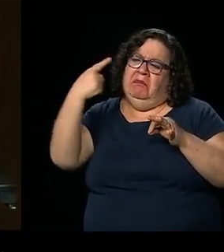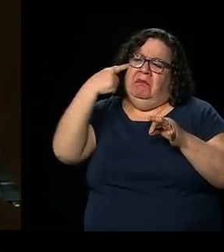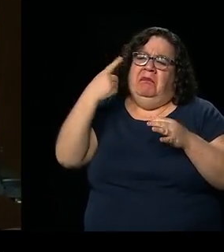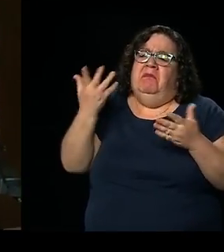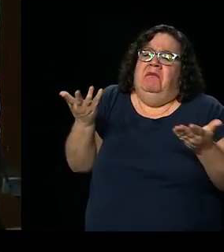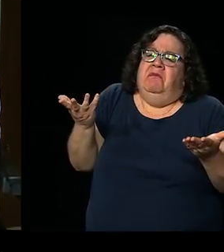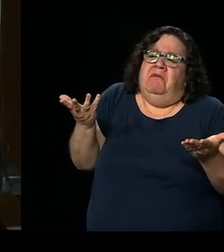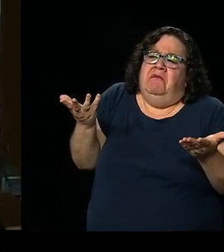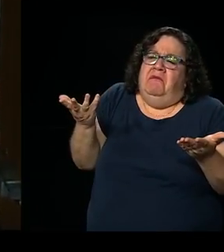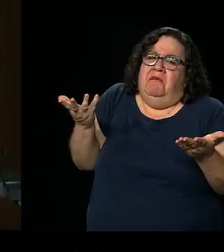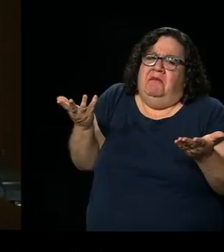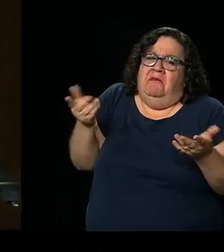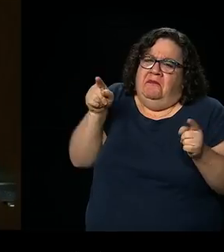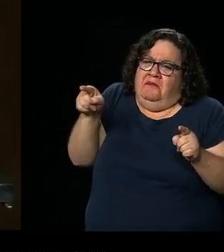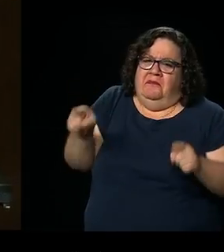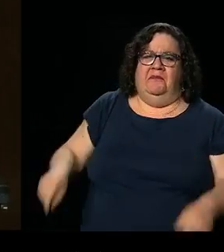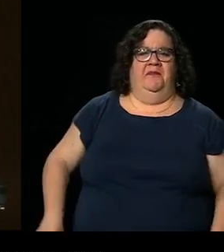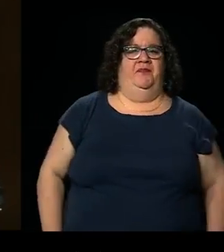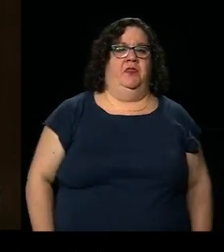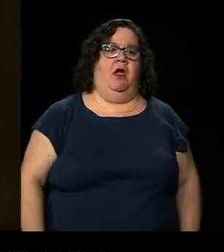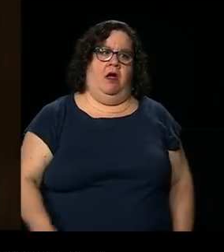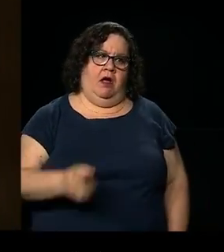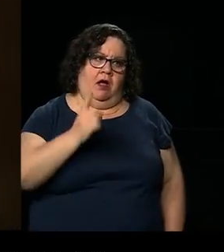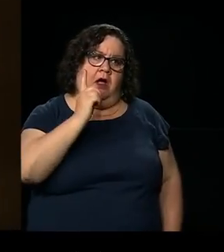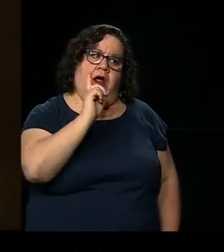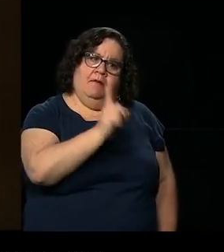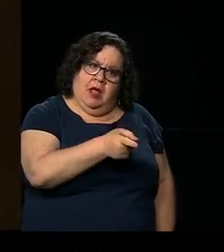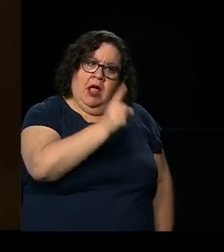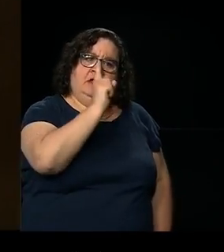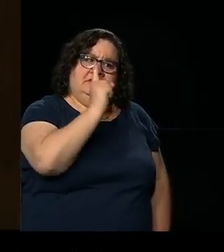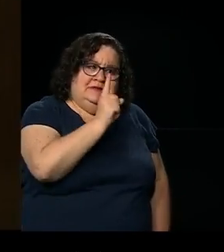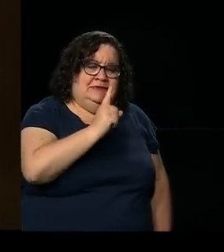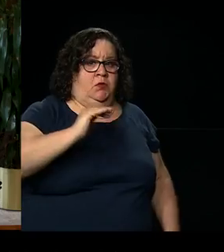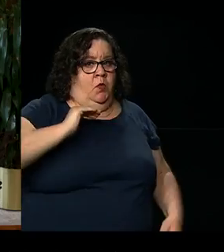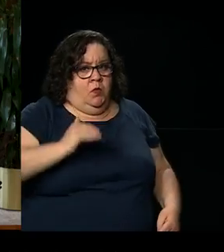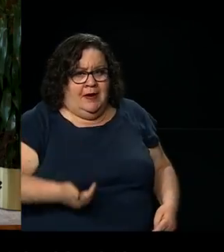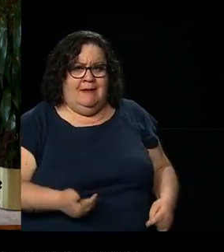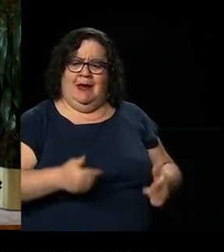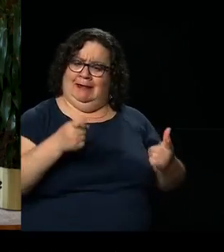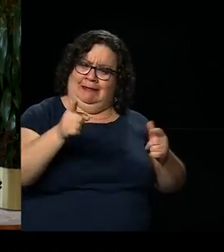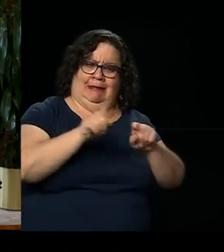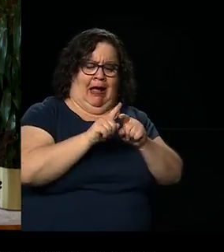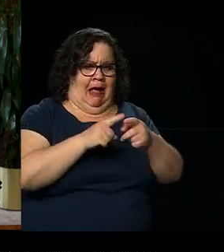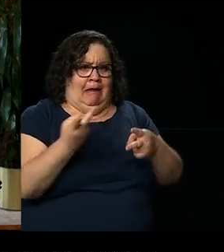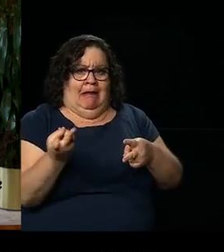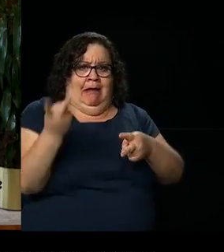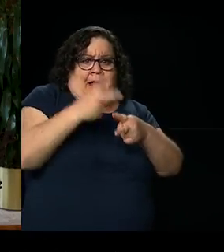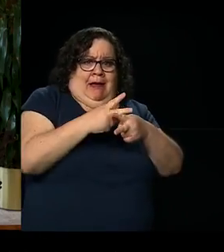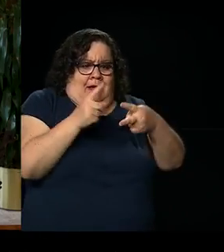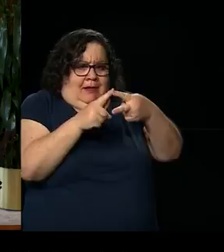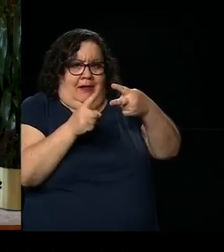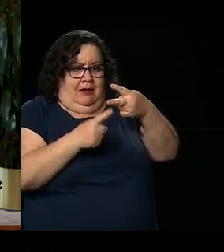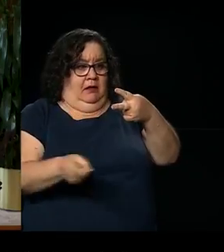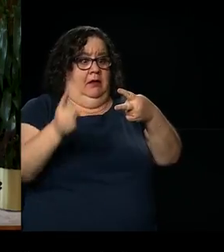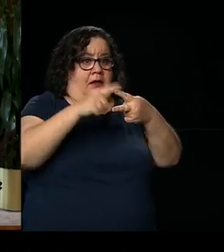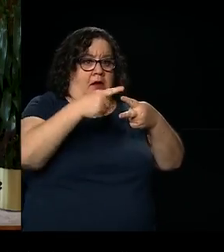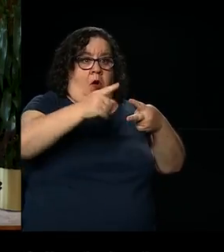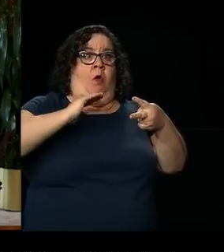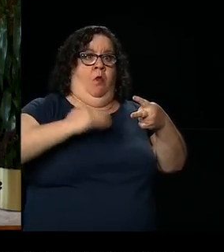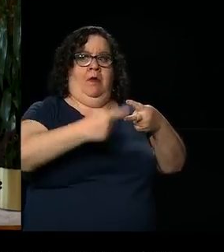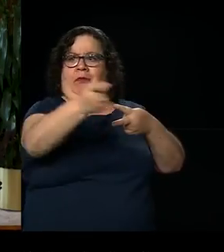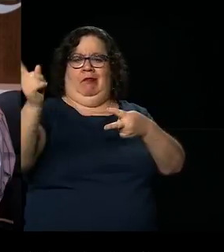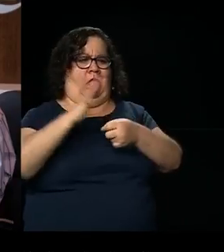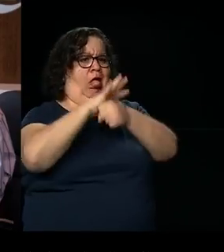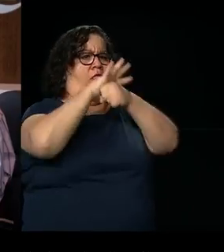have disability and how important that is, so I just wanted to know your thoughts on that. We need to make sure that women are not double